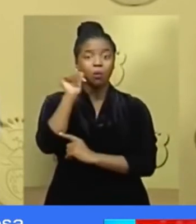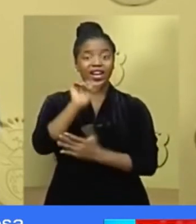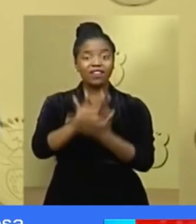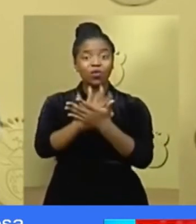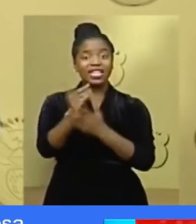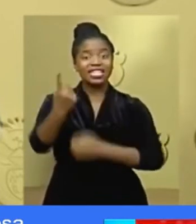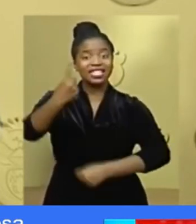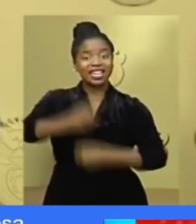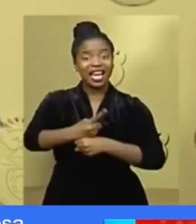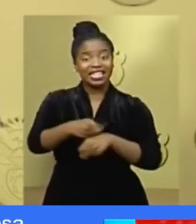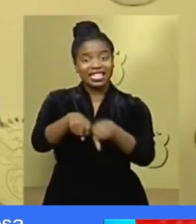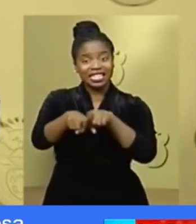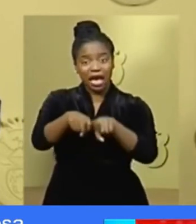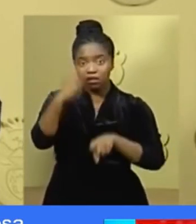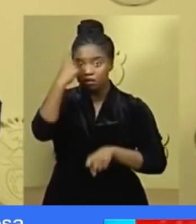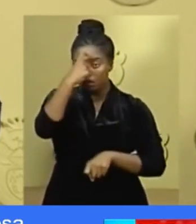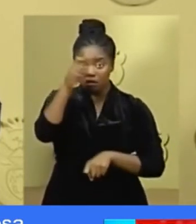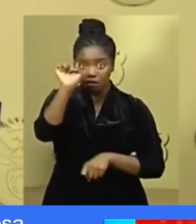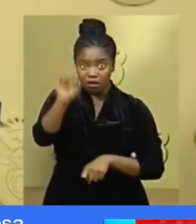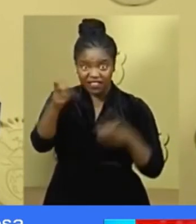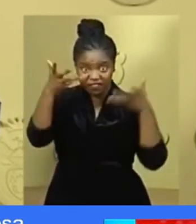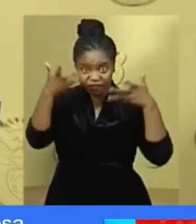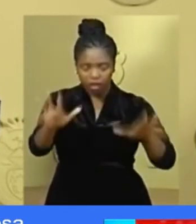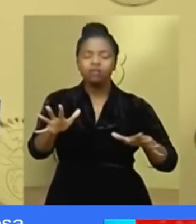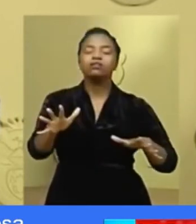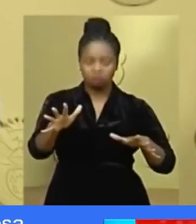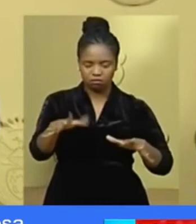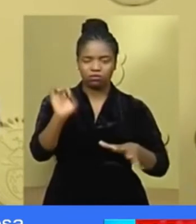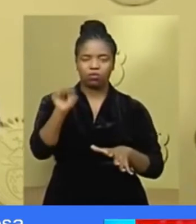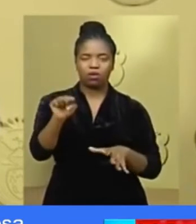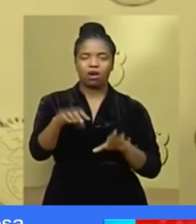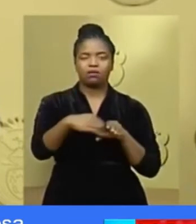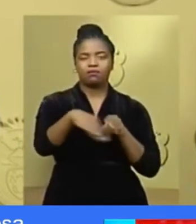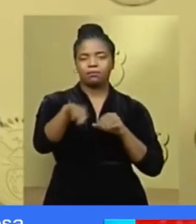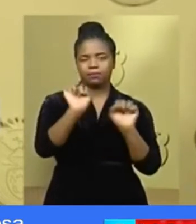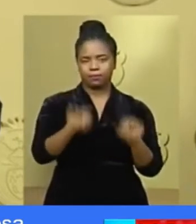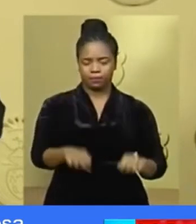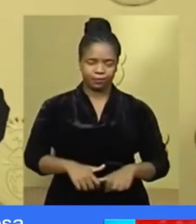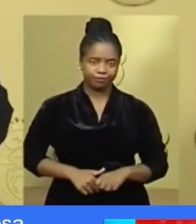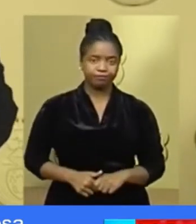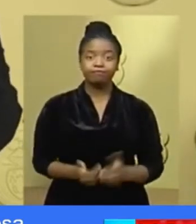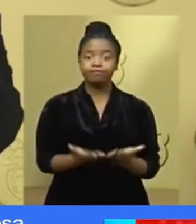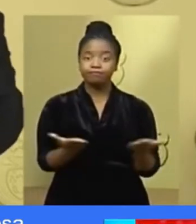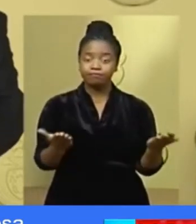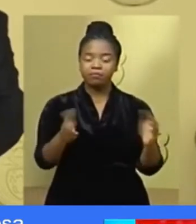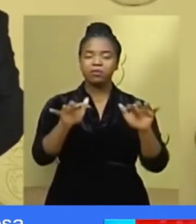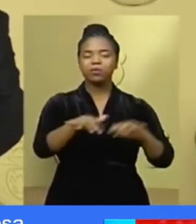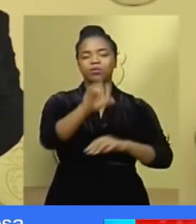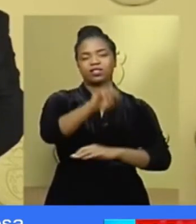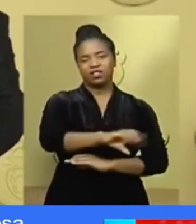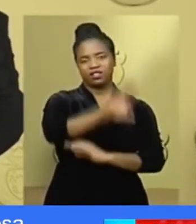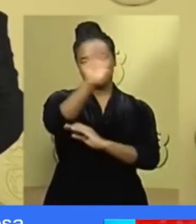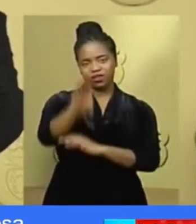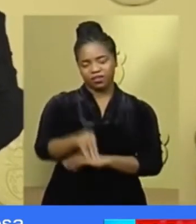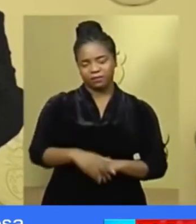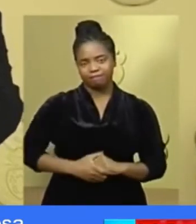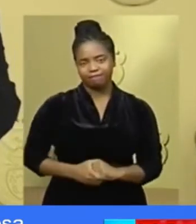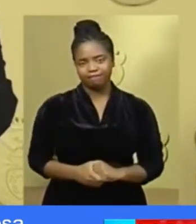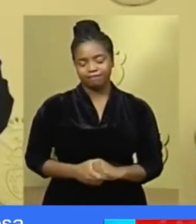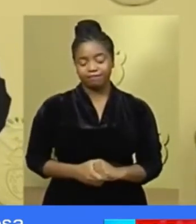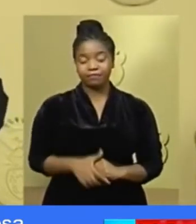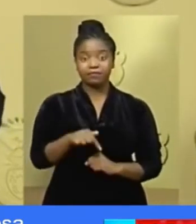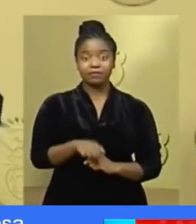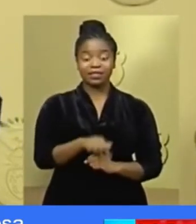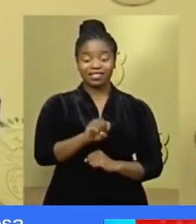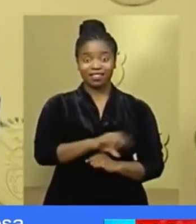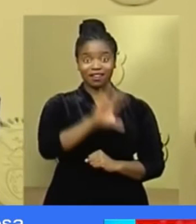completed a 14 day period of quarantine. Fellow South Africans our